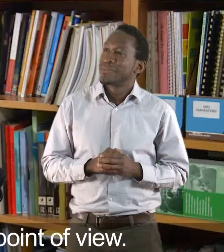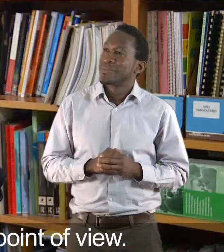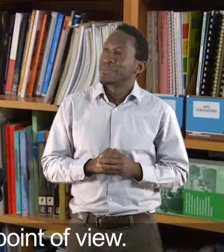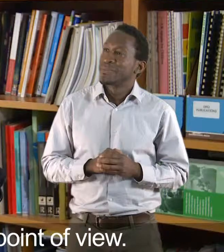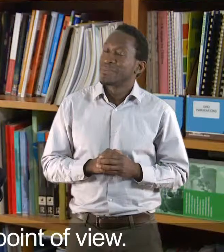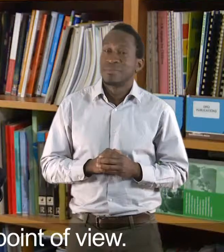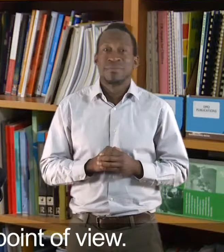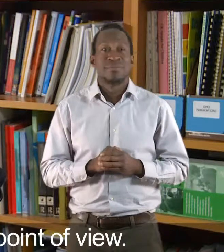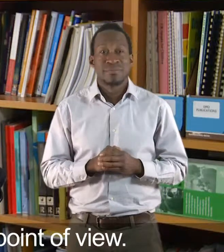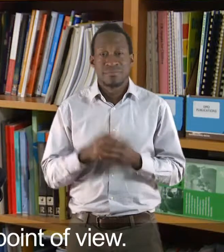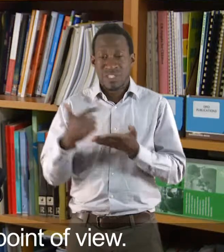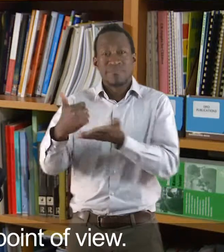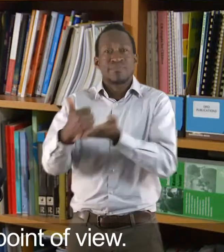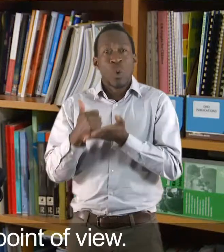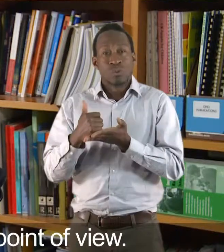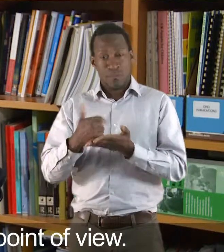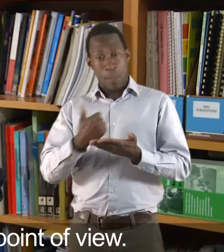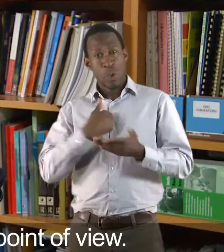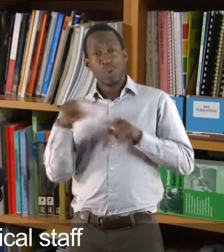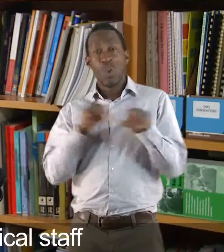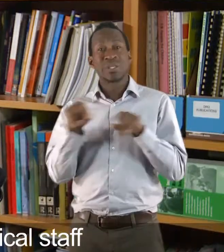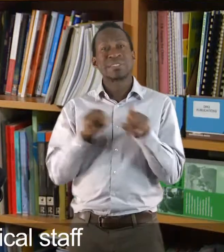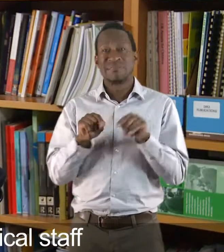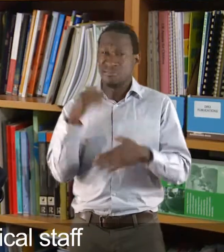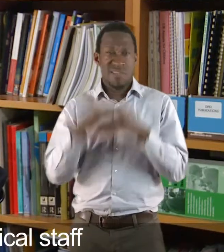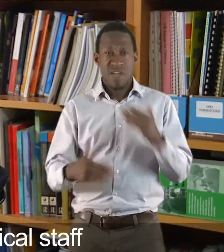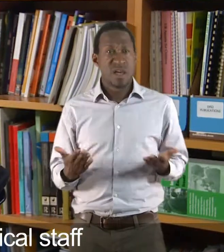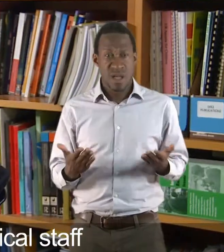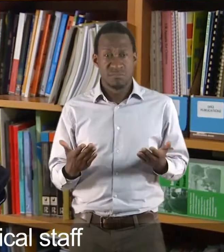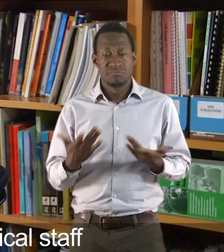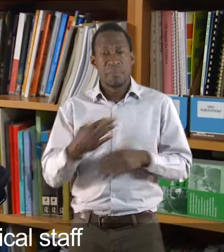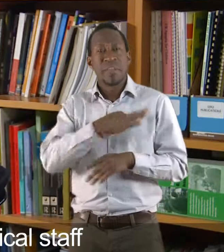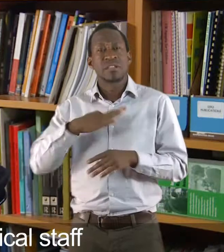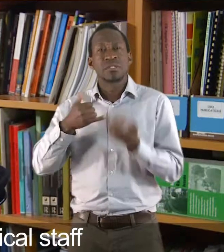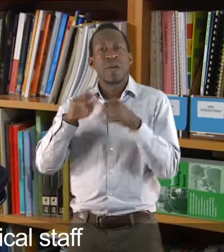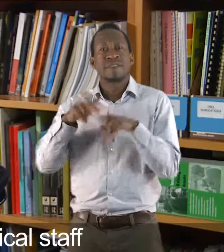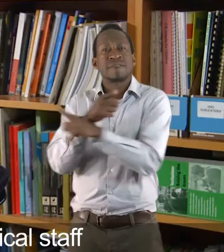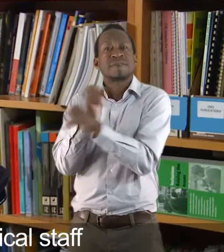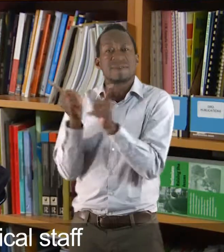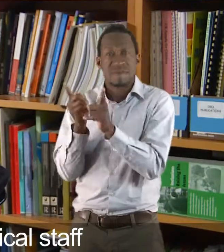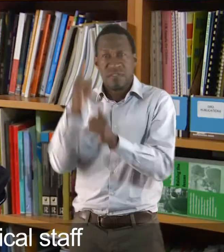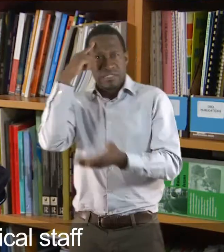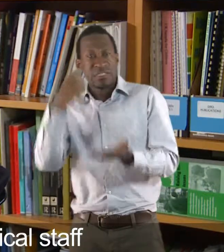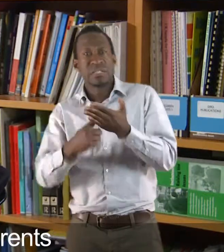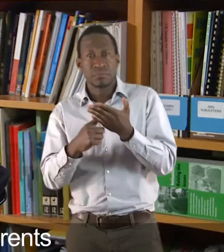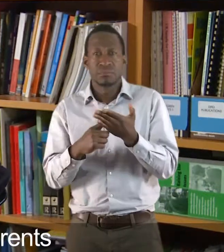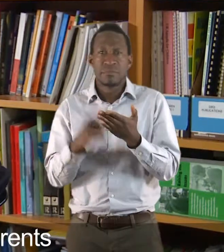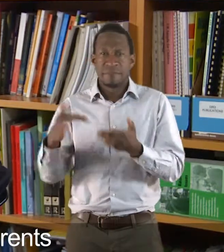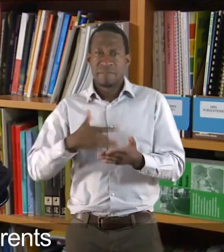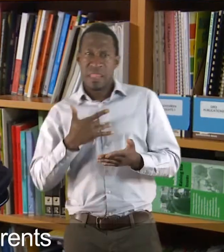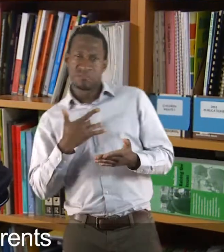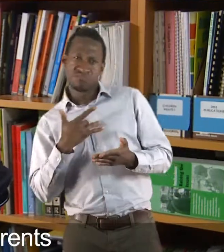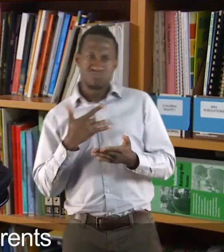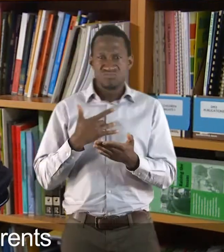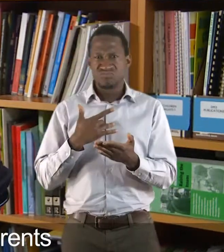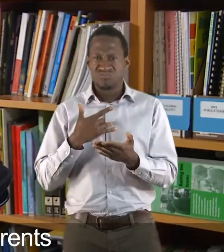The support was never from my point of view. It was always based on medical staff or what they felt was needed and maybe fed